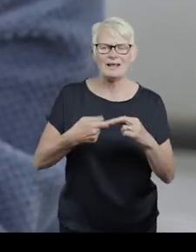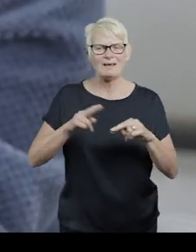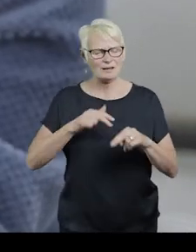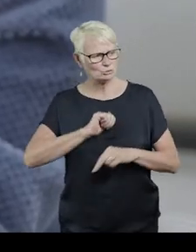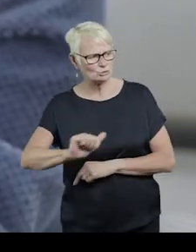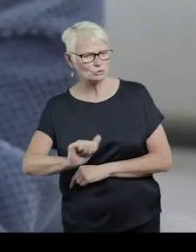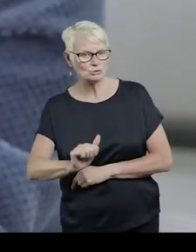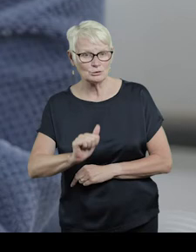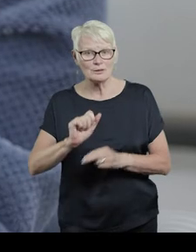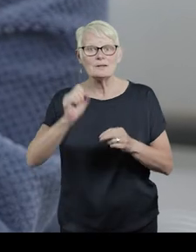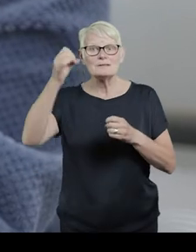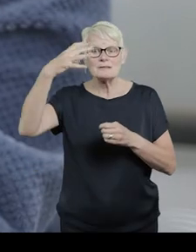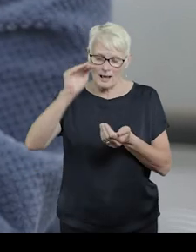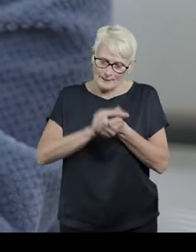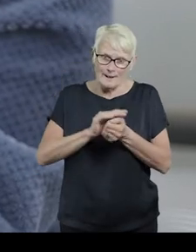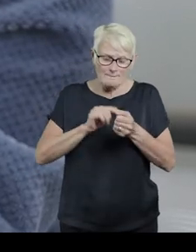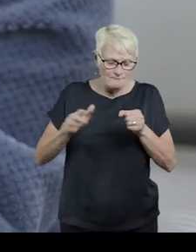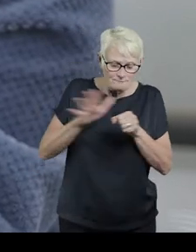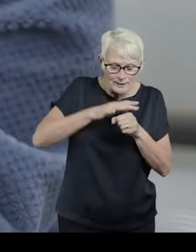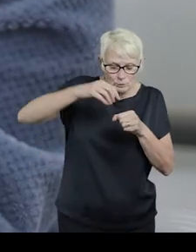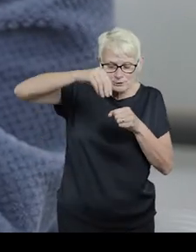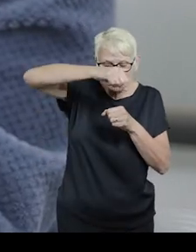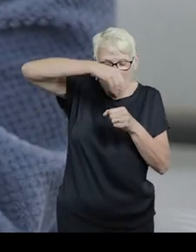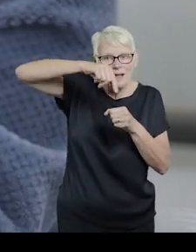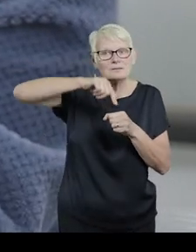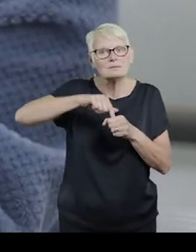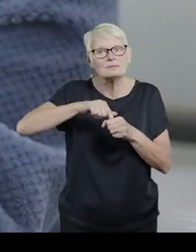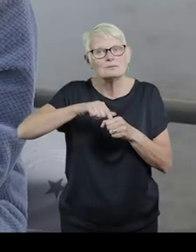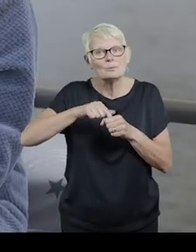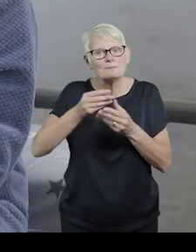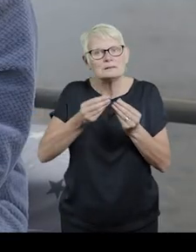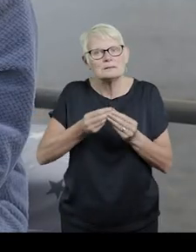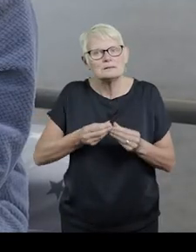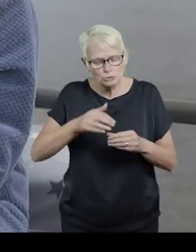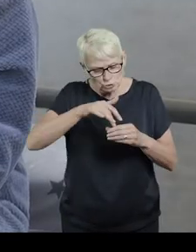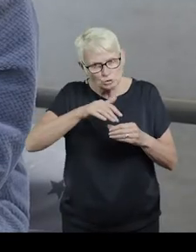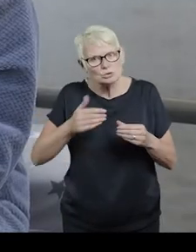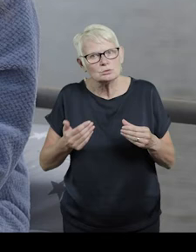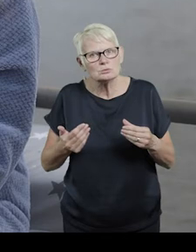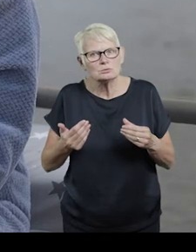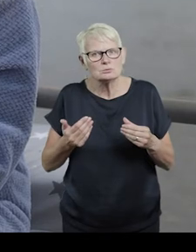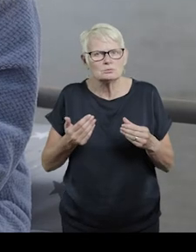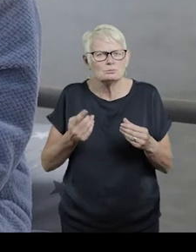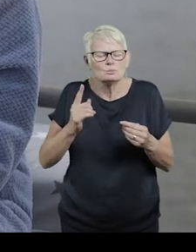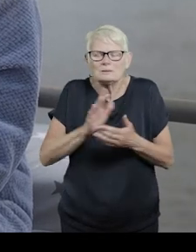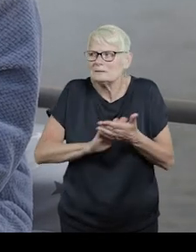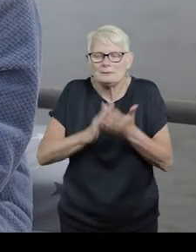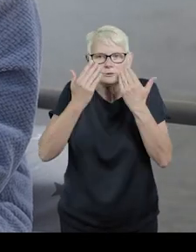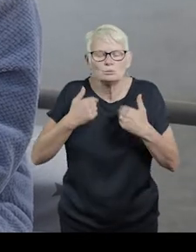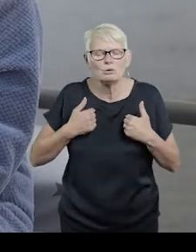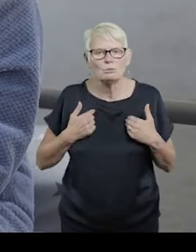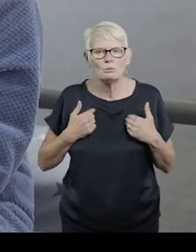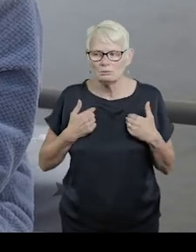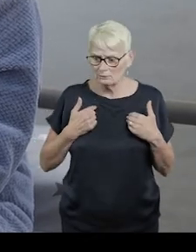if I still exist. I kept the stars. They are filled with sand. They are filled with missings. I don't